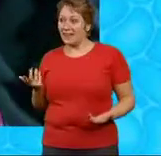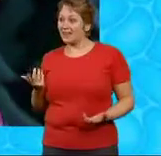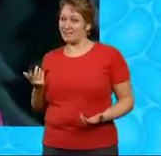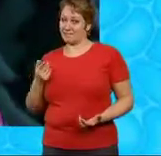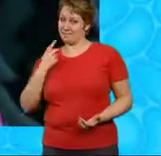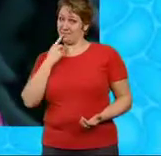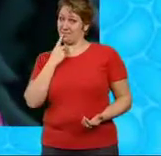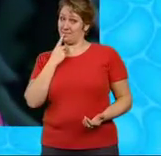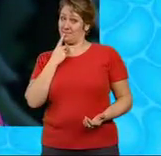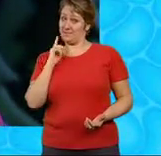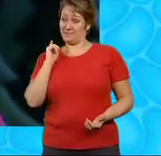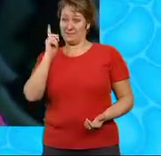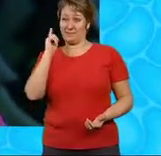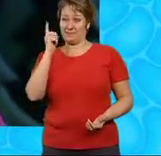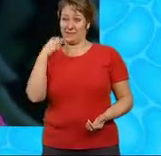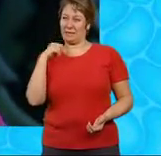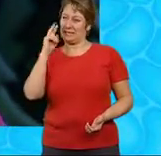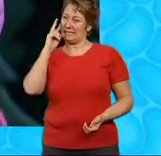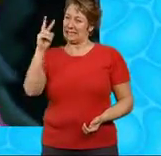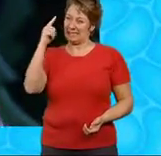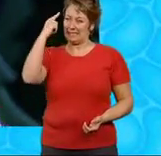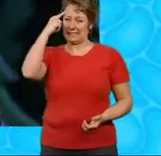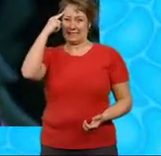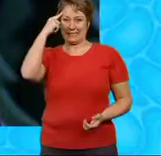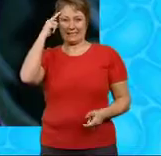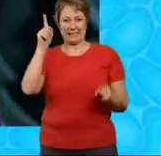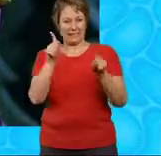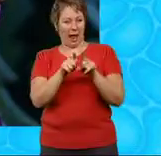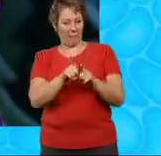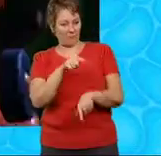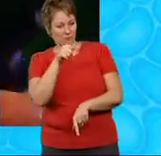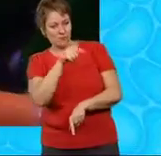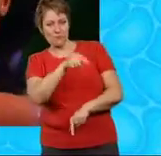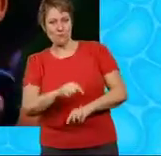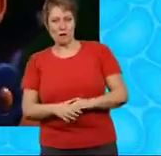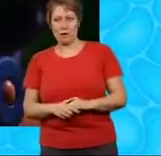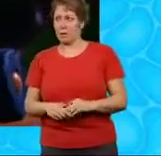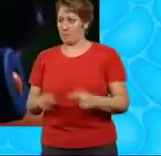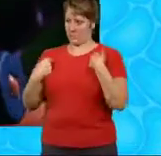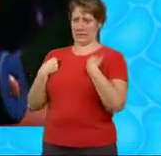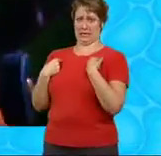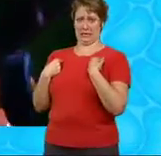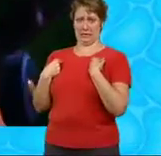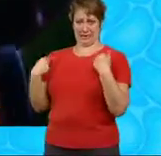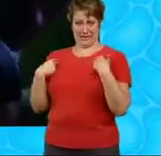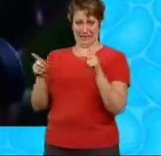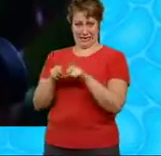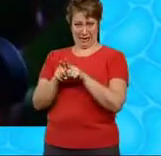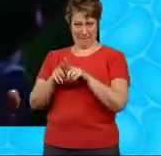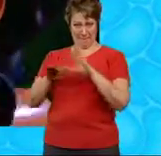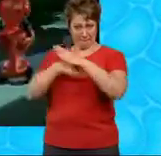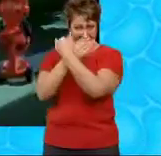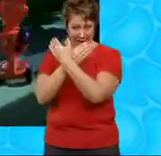you know, Dizzy, there's something about those bats that reminds me of you Me? A bat?